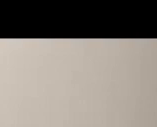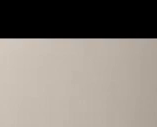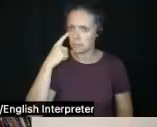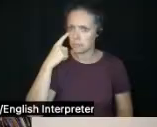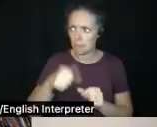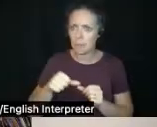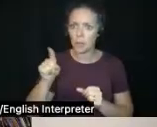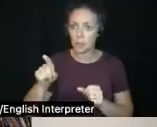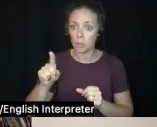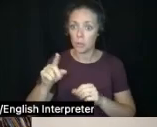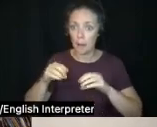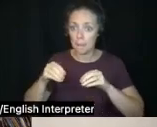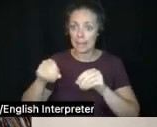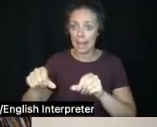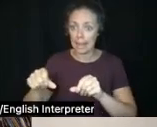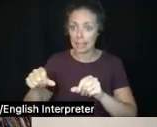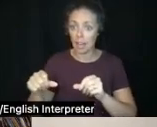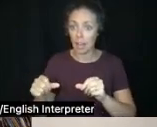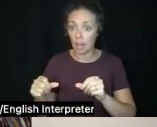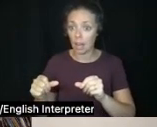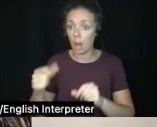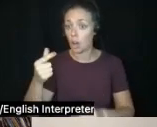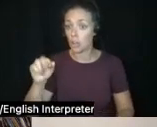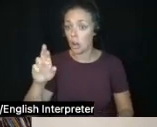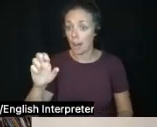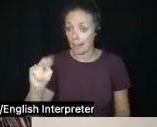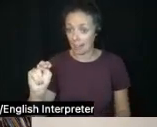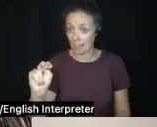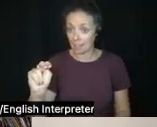and you added.